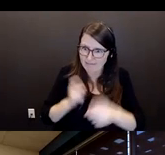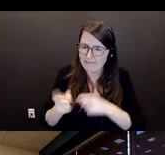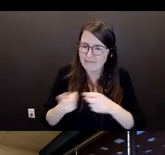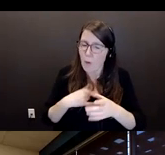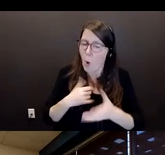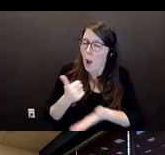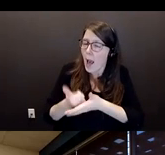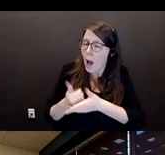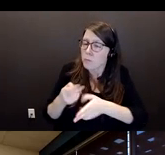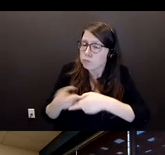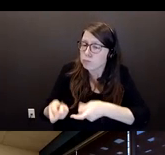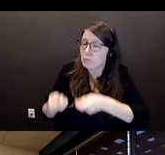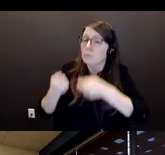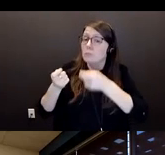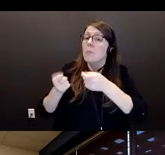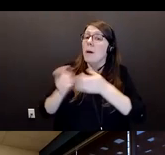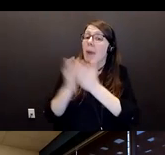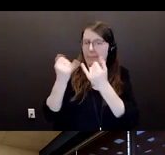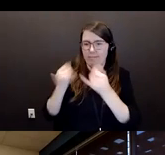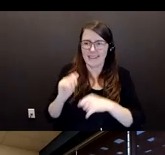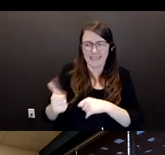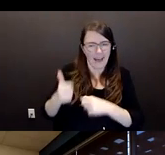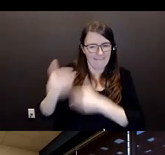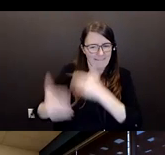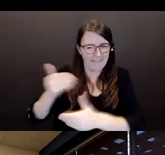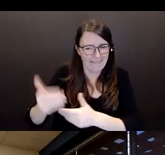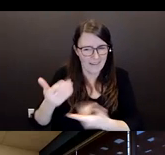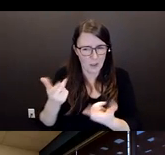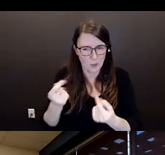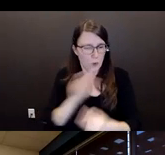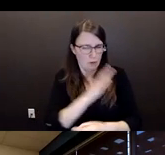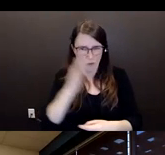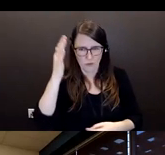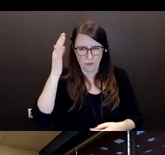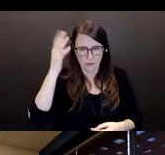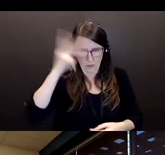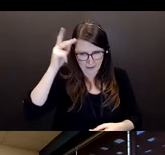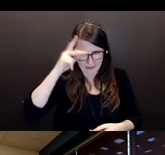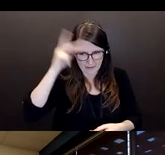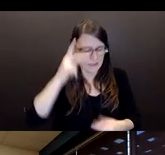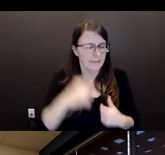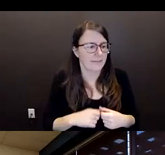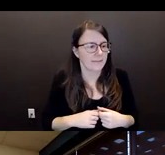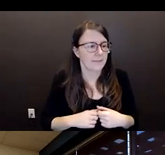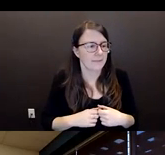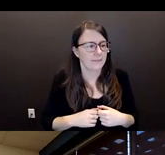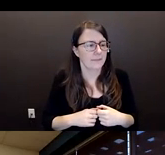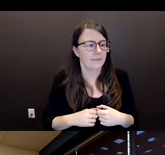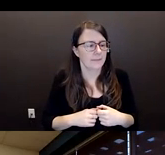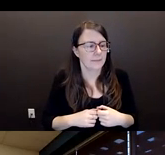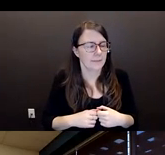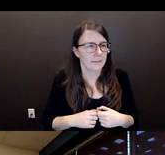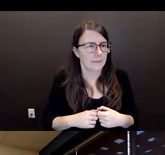And I feel that that really impacted her in the sense that she